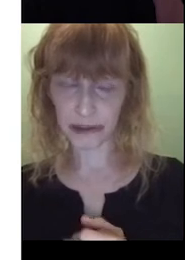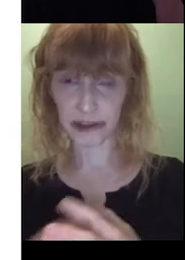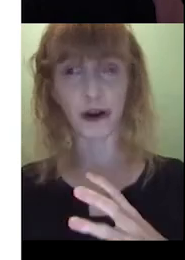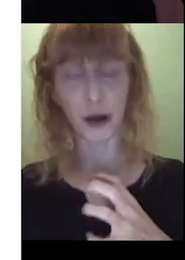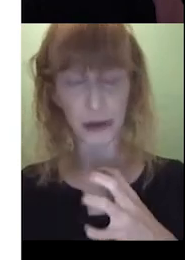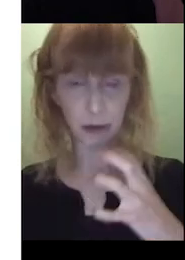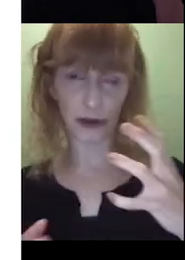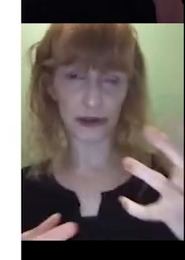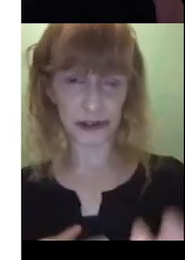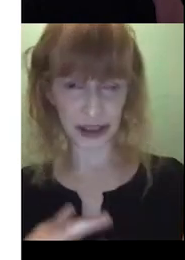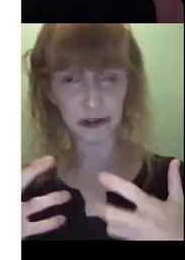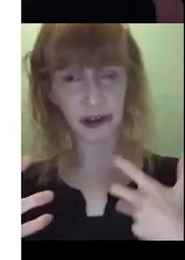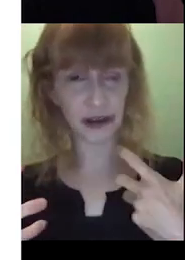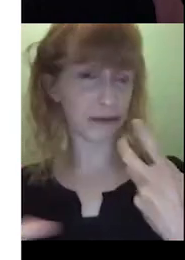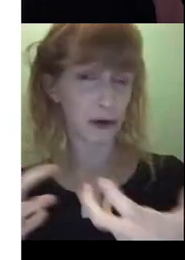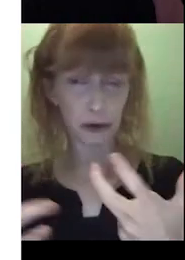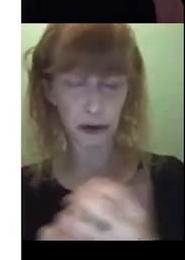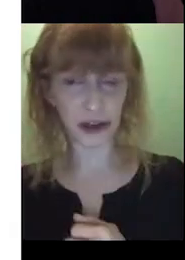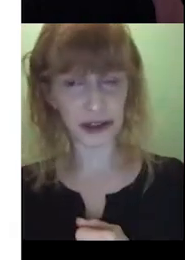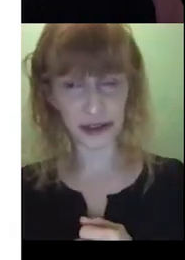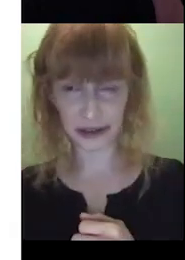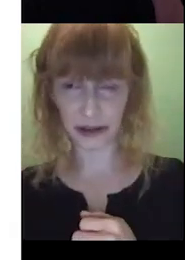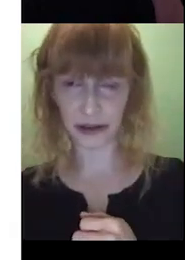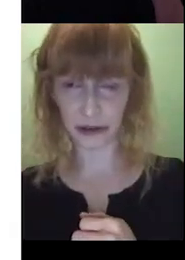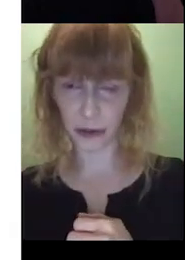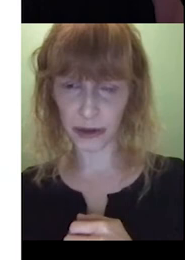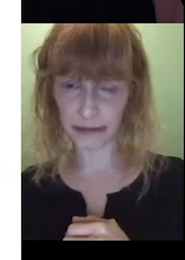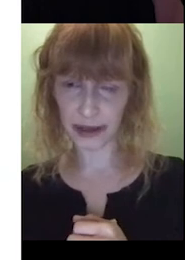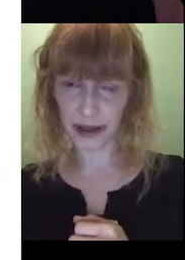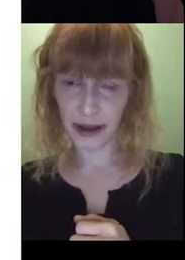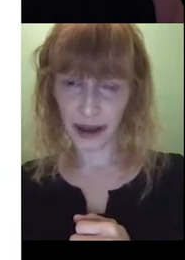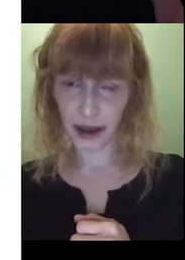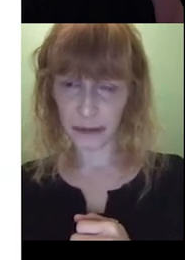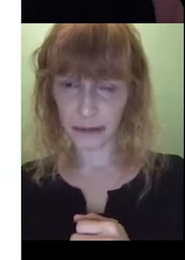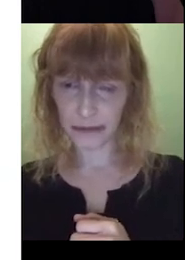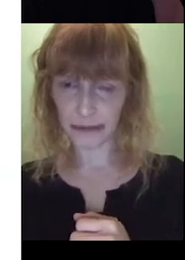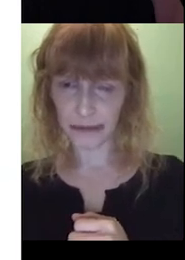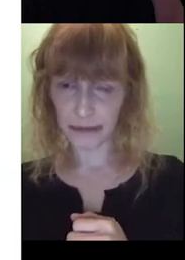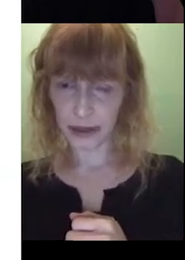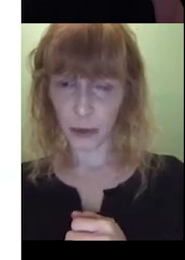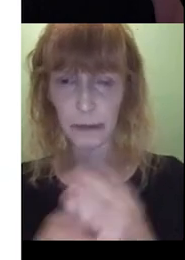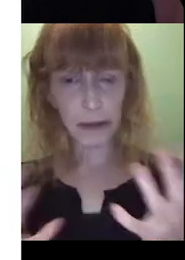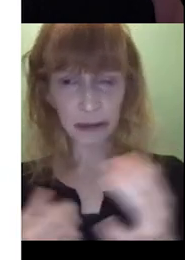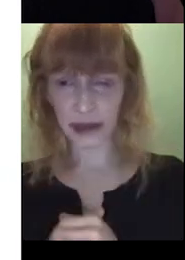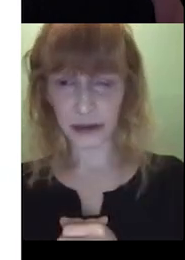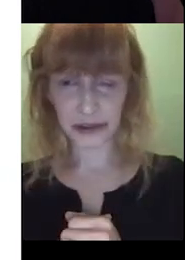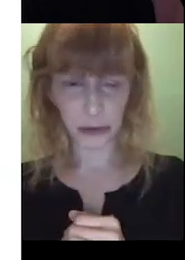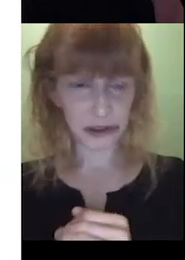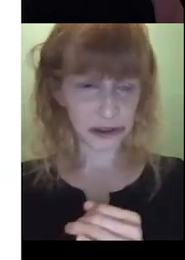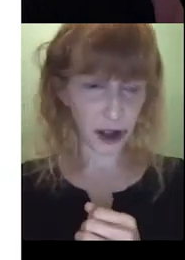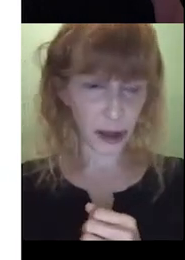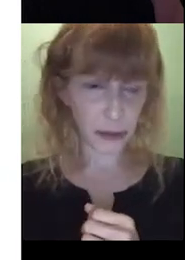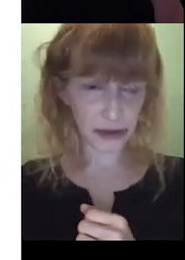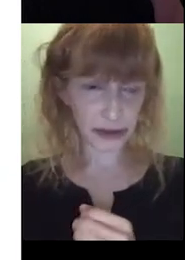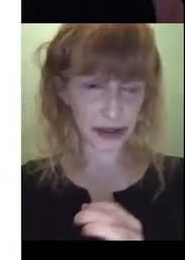um, describing words, texture, all those kinds of things that I can throw in. Um, what might be something else